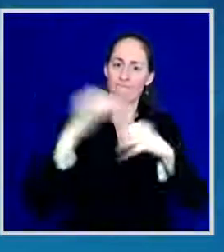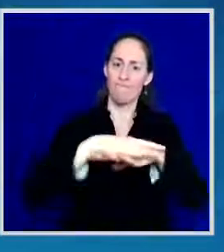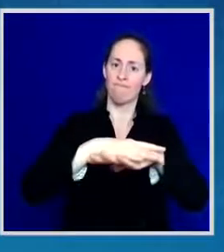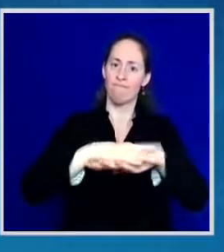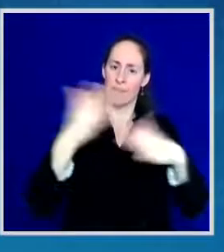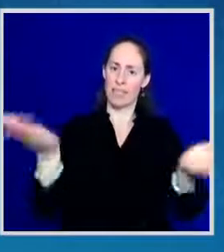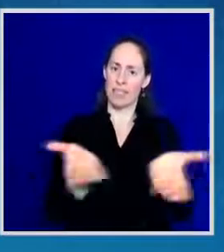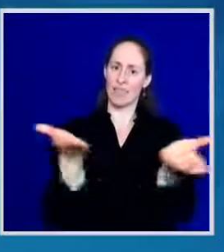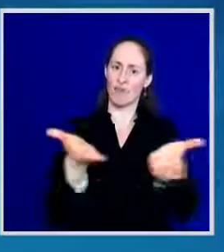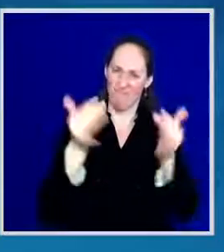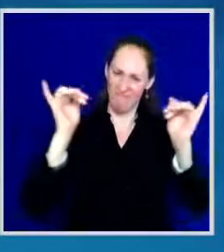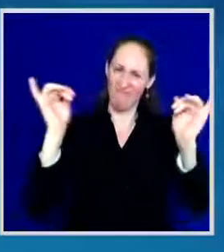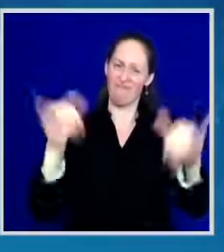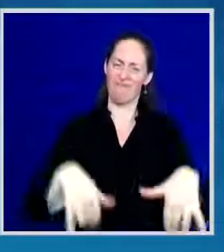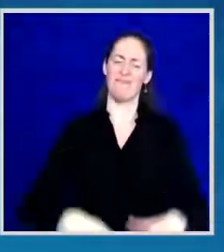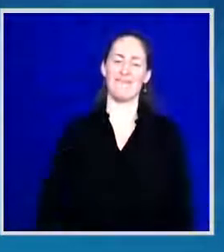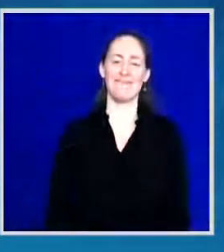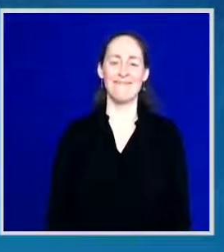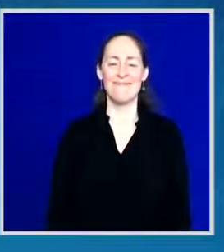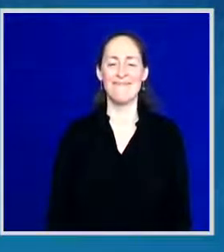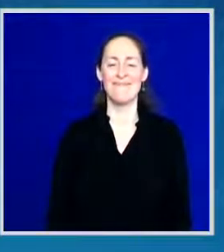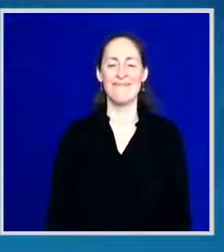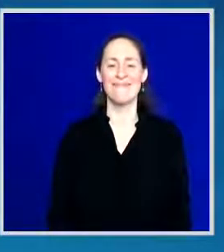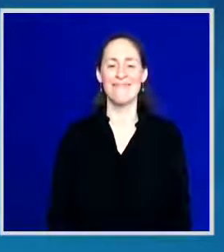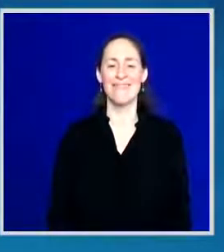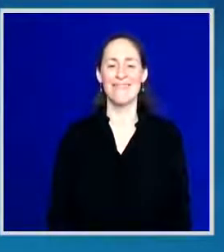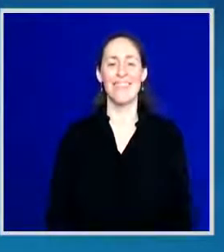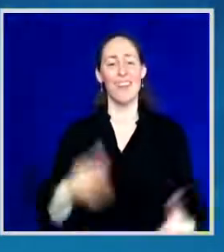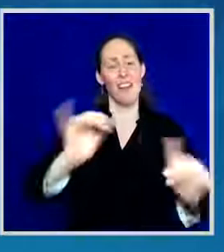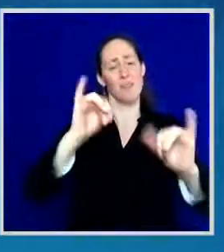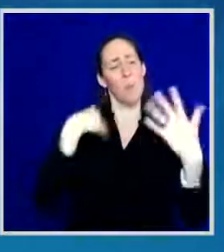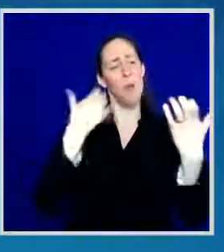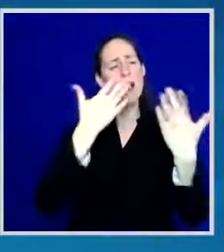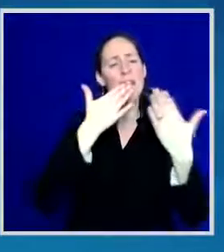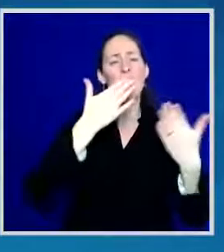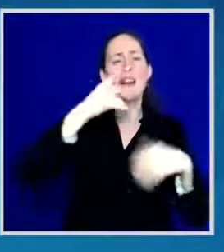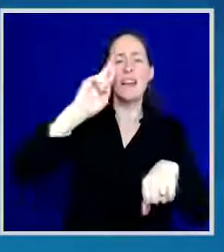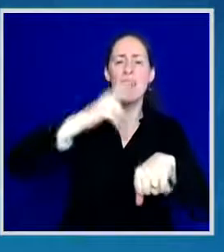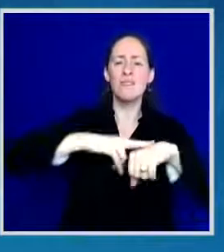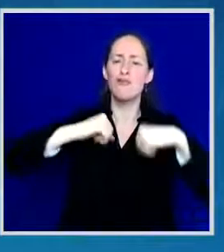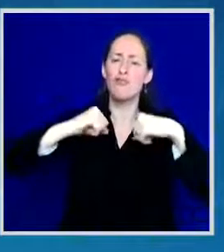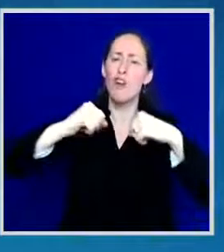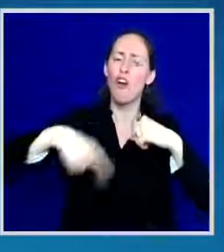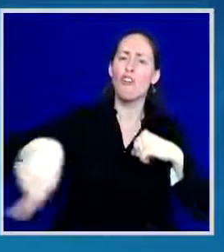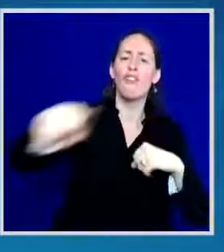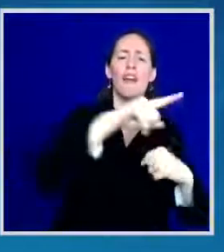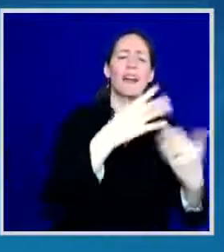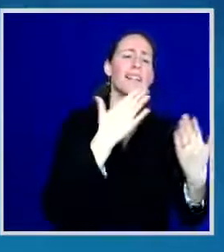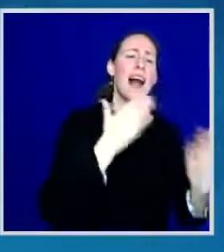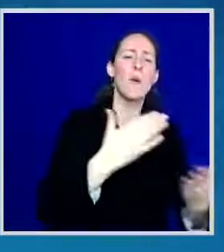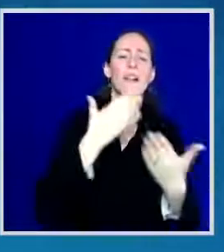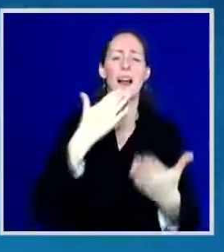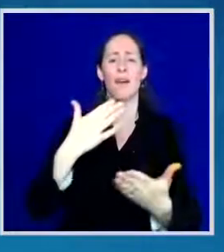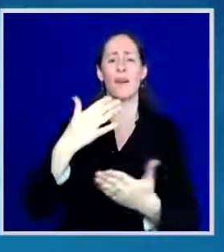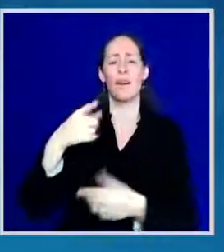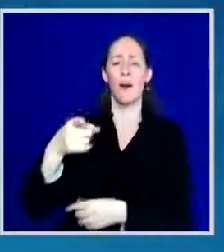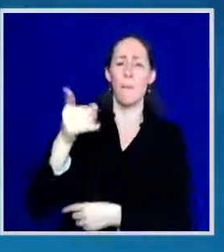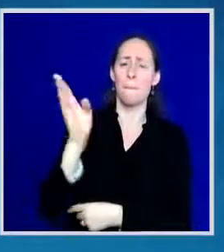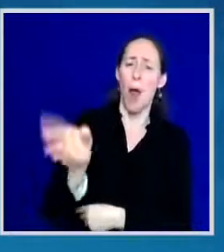National Guard earlier. I will thank you again. And Baltimore, Mayor, look at what you're doing here.